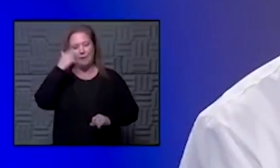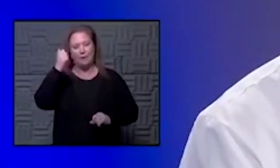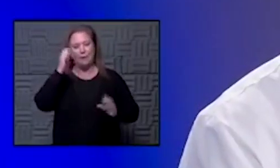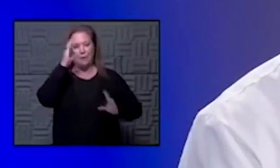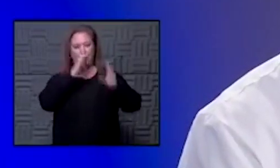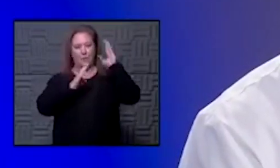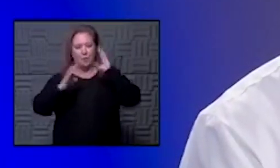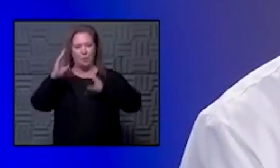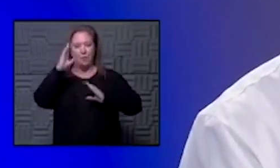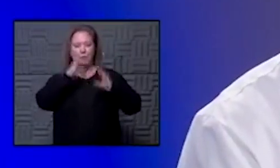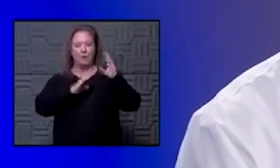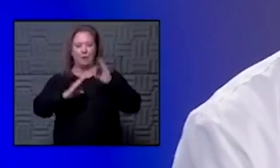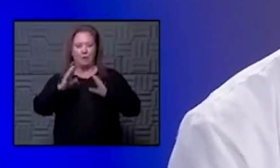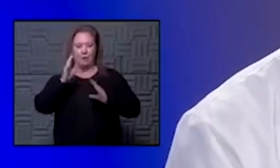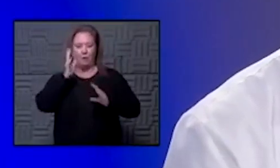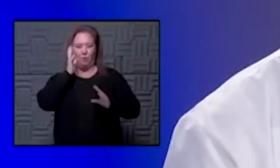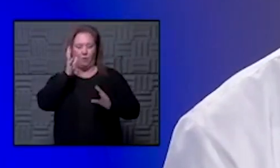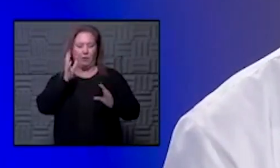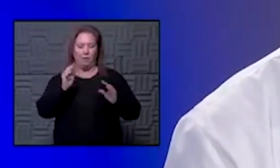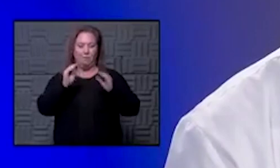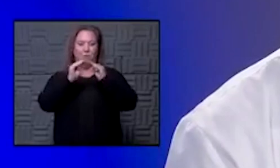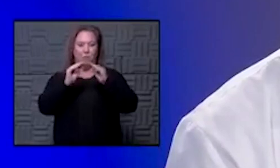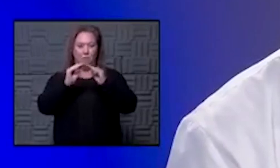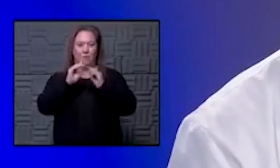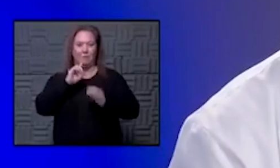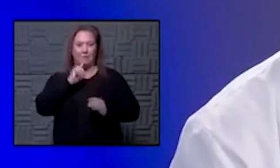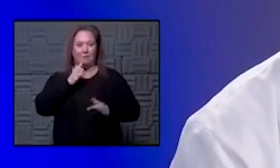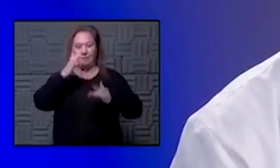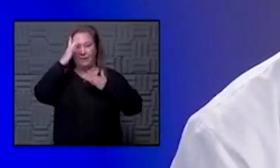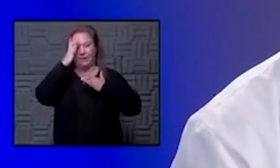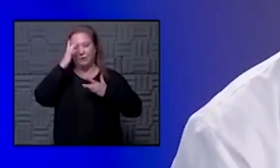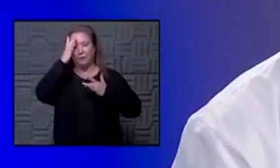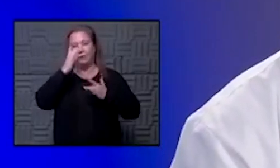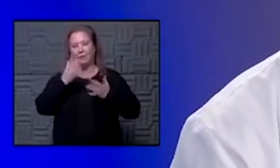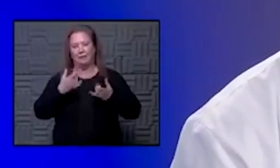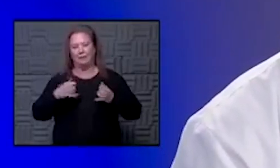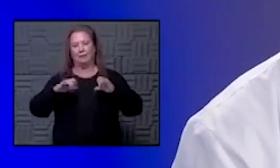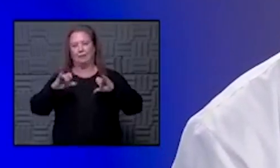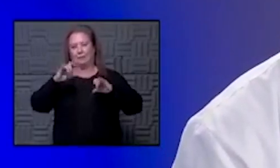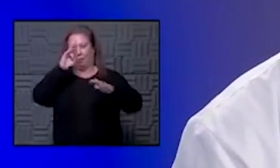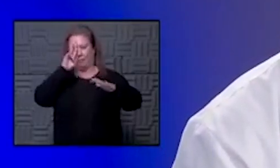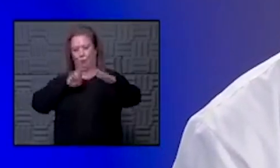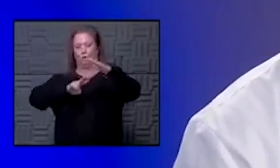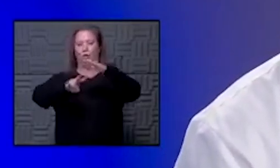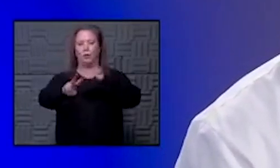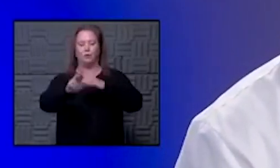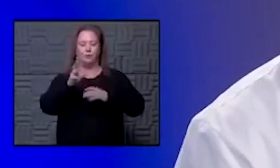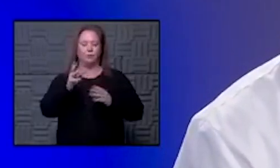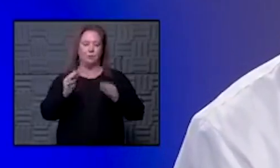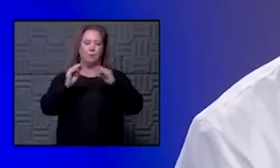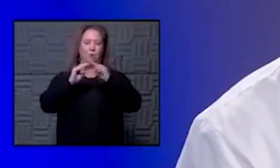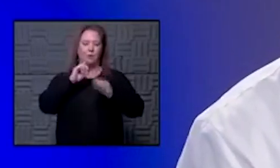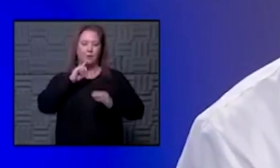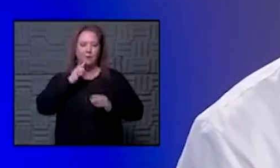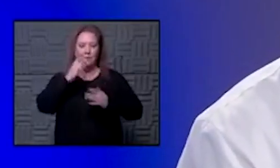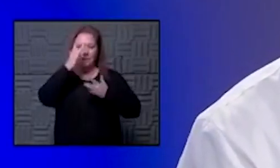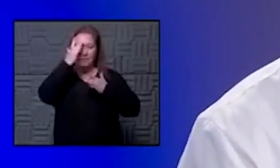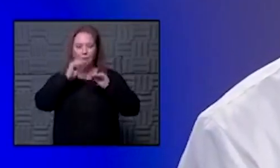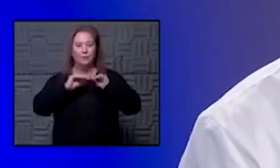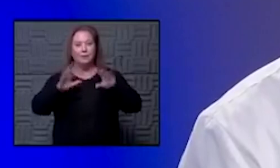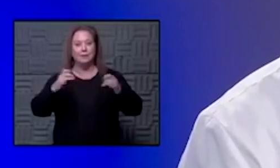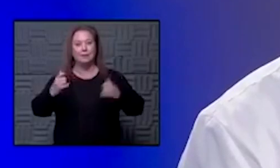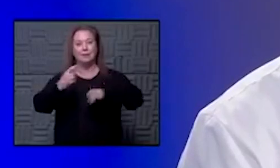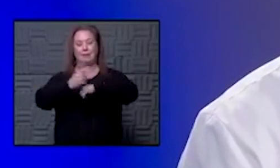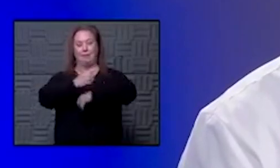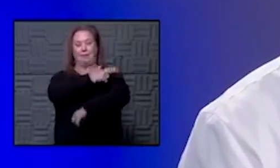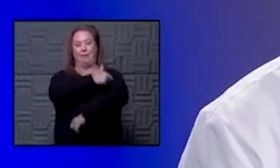worried it was going to be more acute infections and I think there's still our projections for that obviously. But today in the